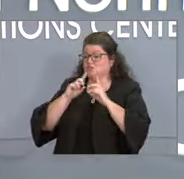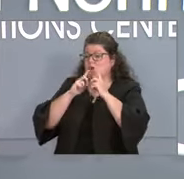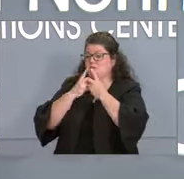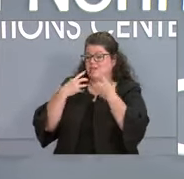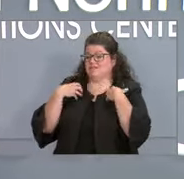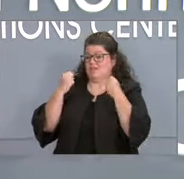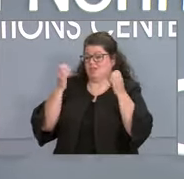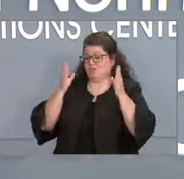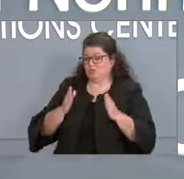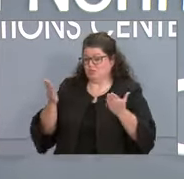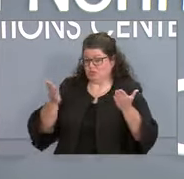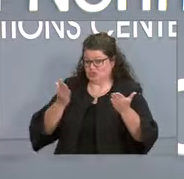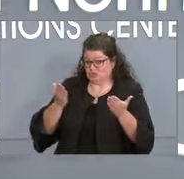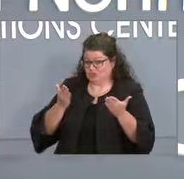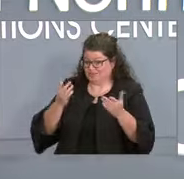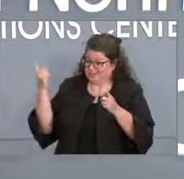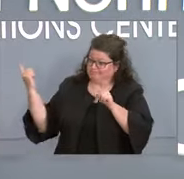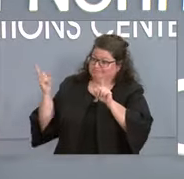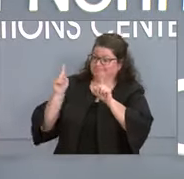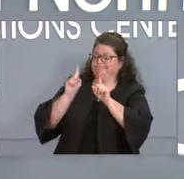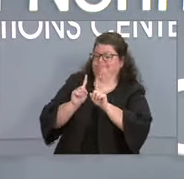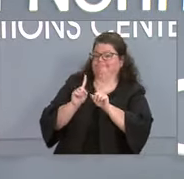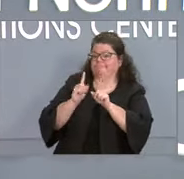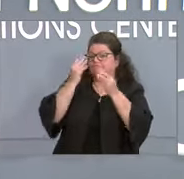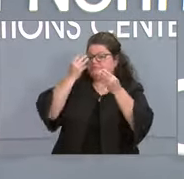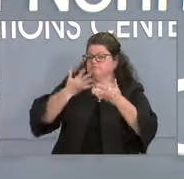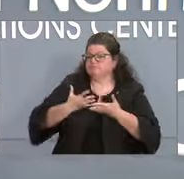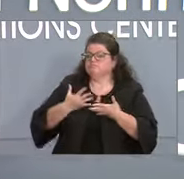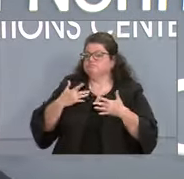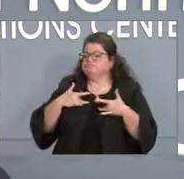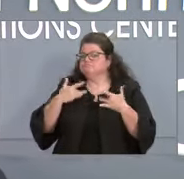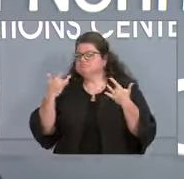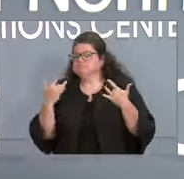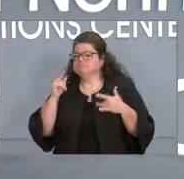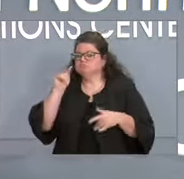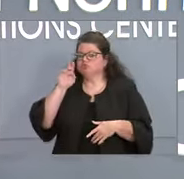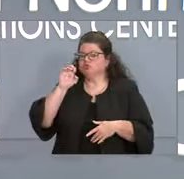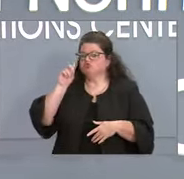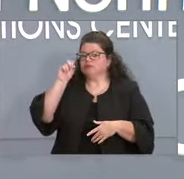update on North Carolina's COVID-19 trends. Dr. Cohen.